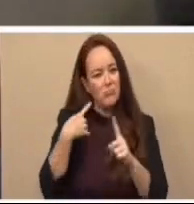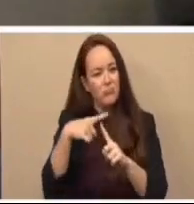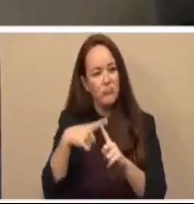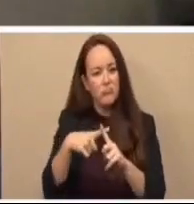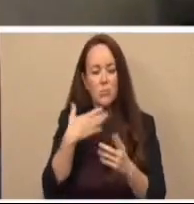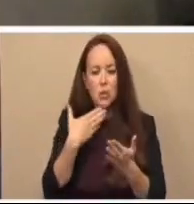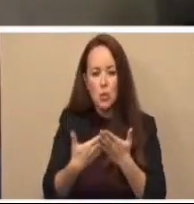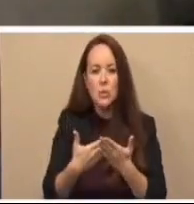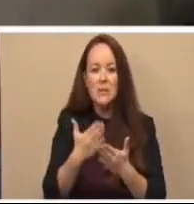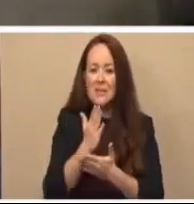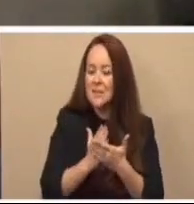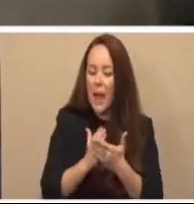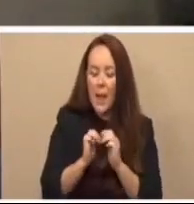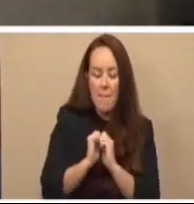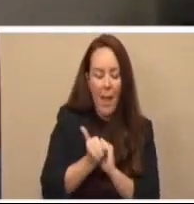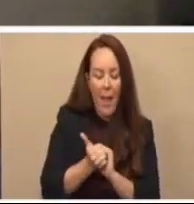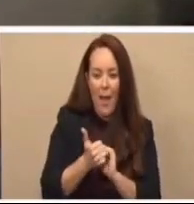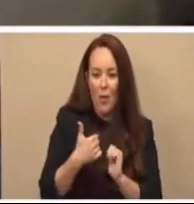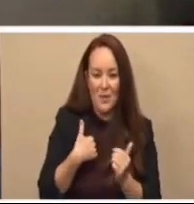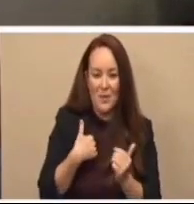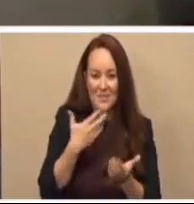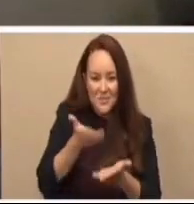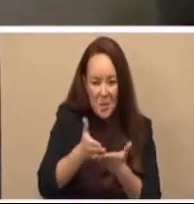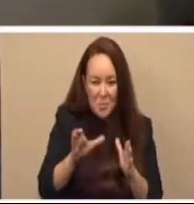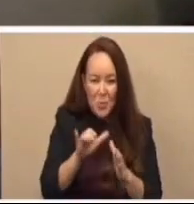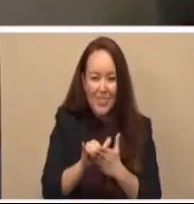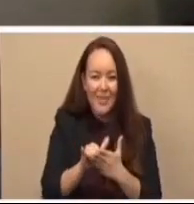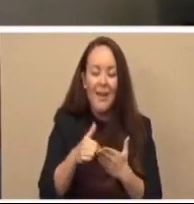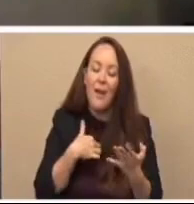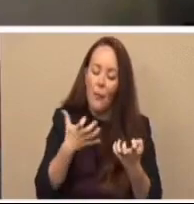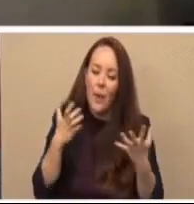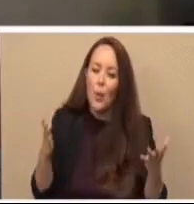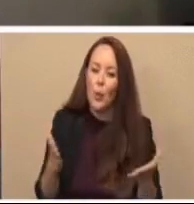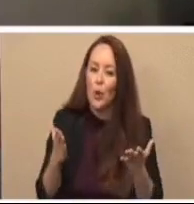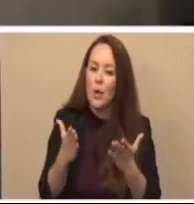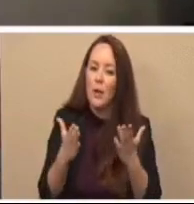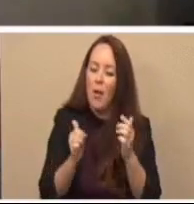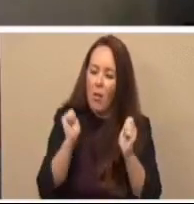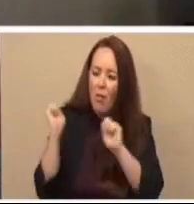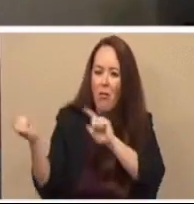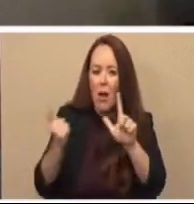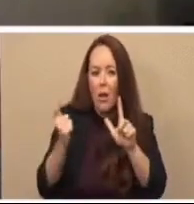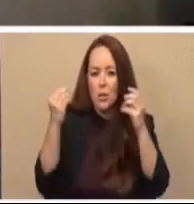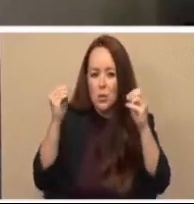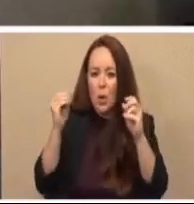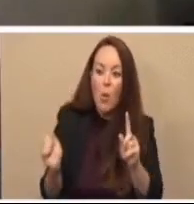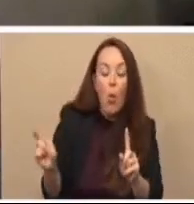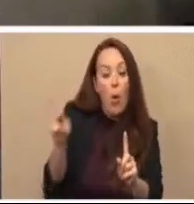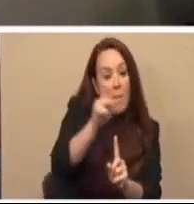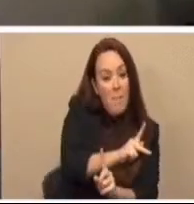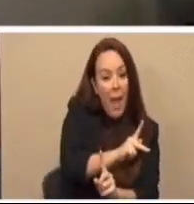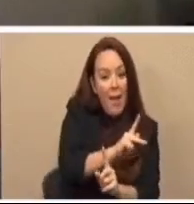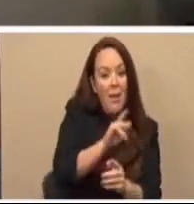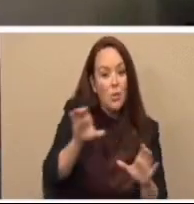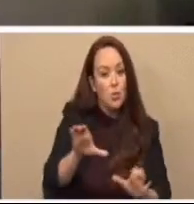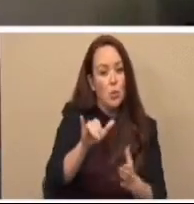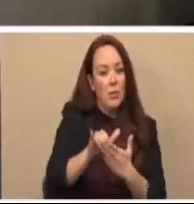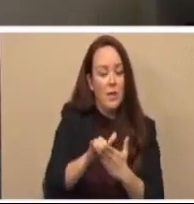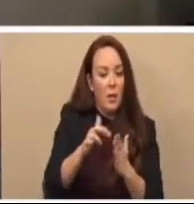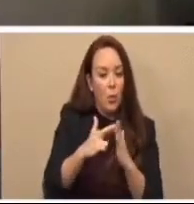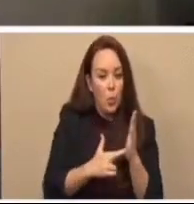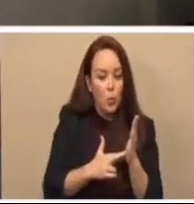way. Somehow, we got away from that. So I'm encouraging every store to go back to those practices.